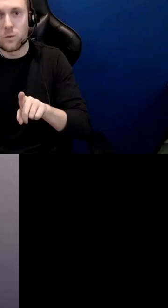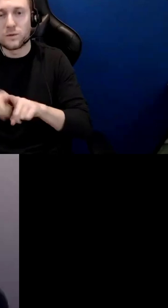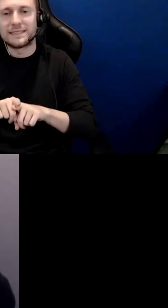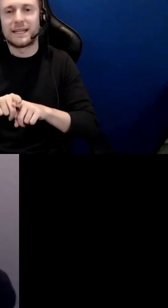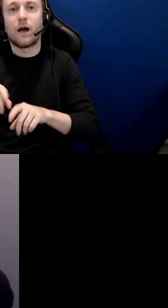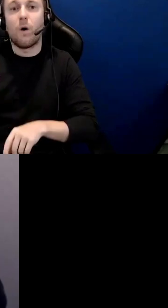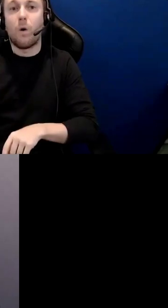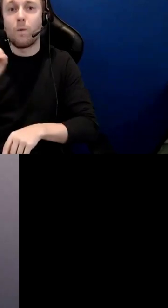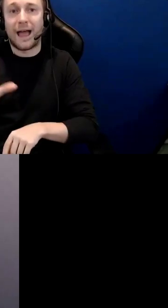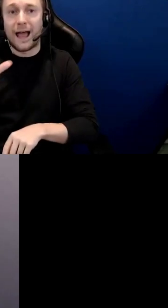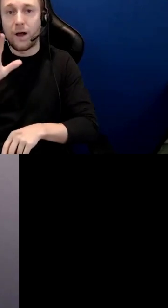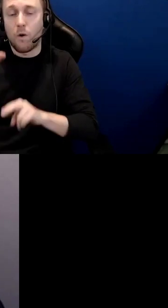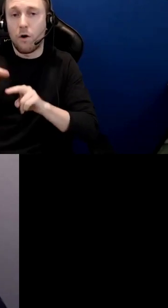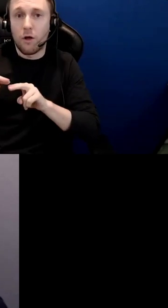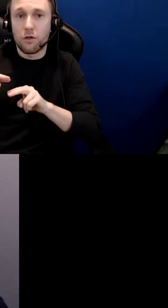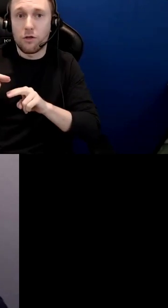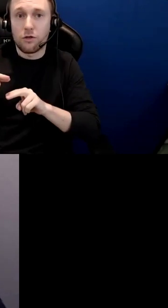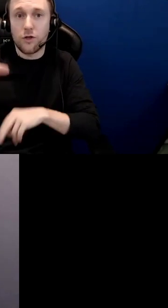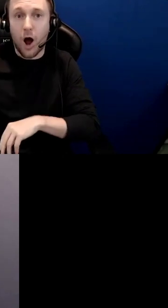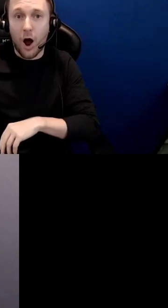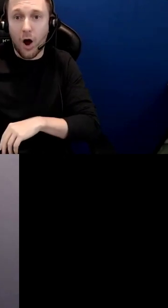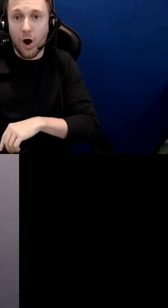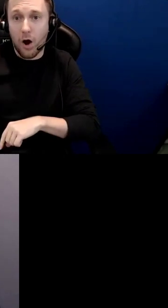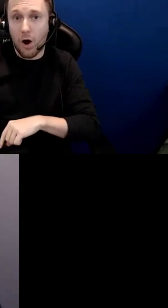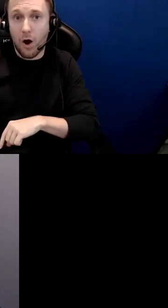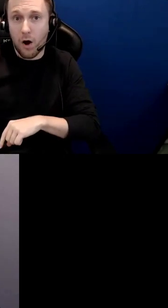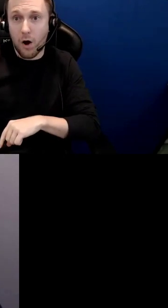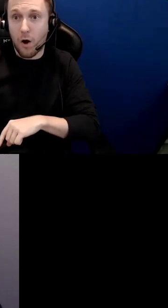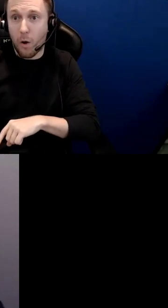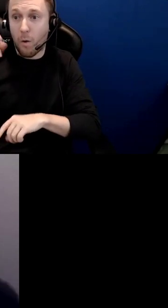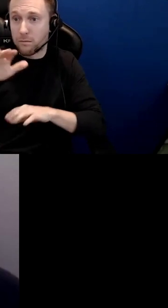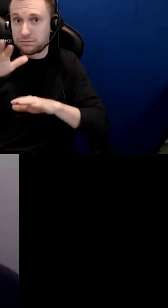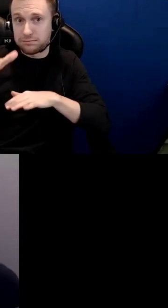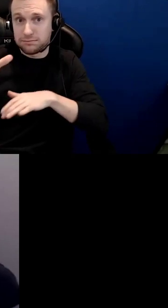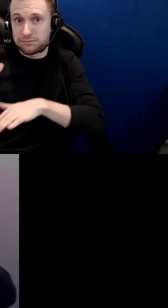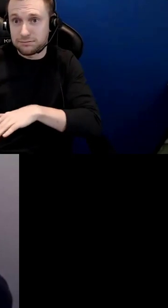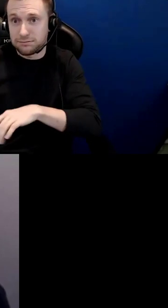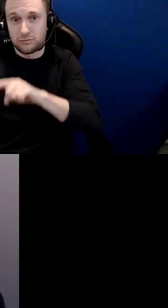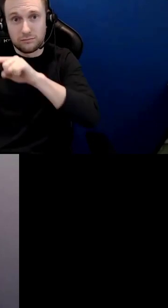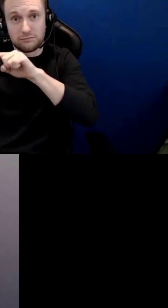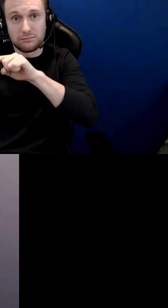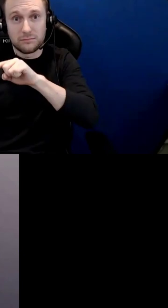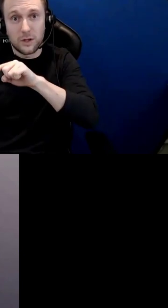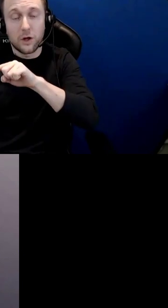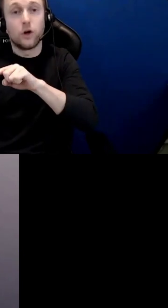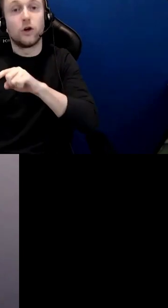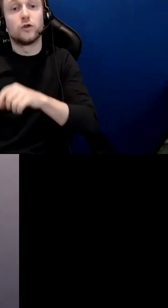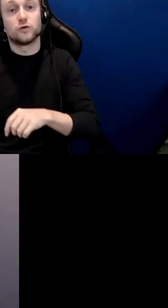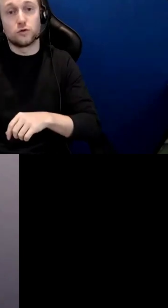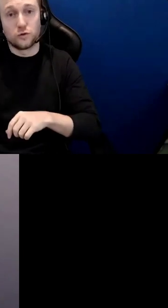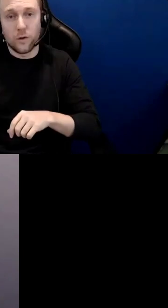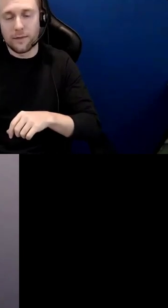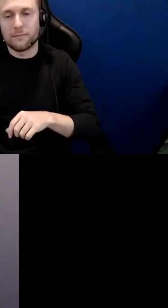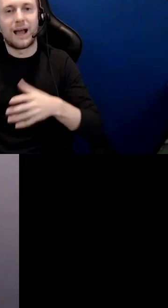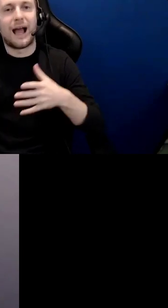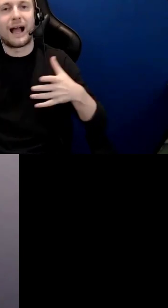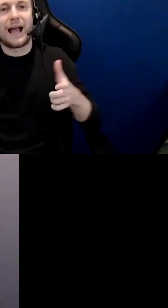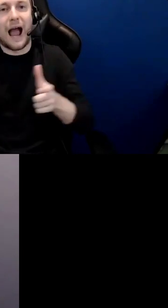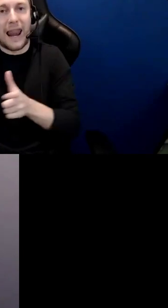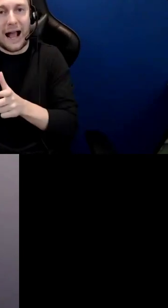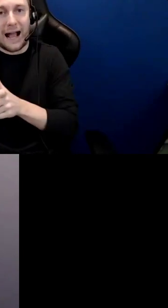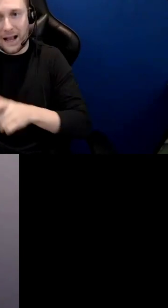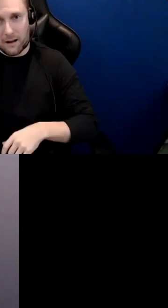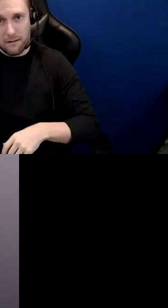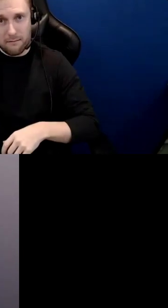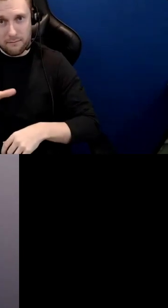the great watershed of the northern shield and south into the great lakes and then those of you who